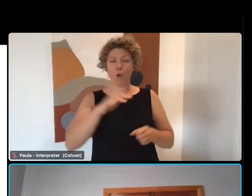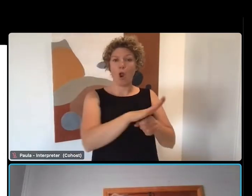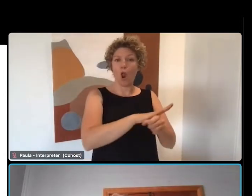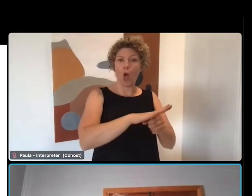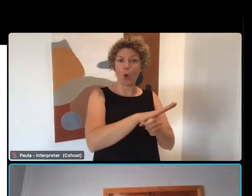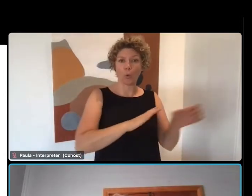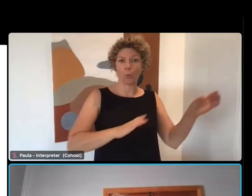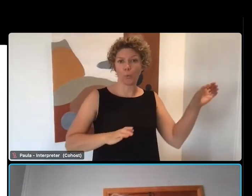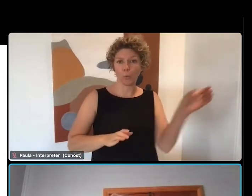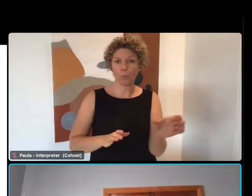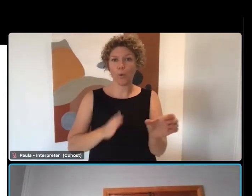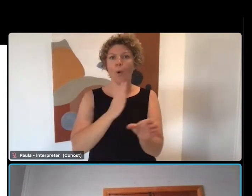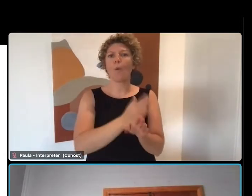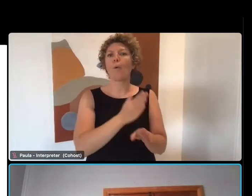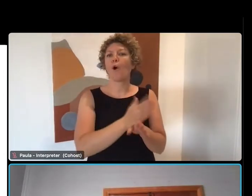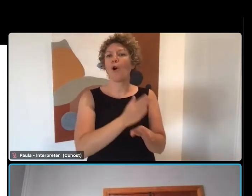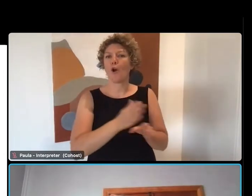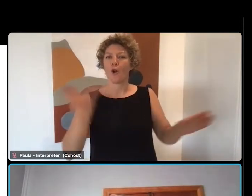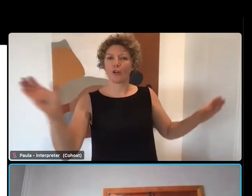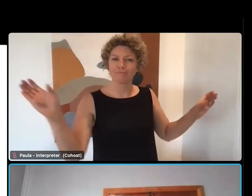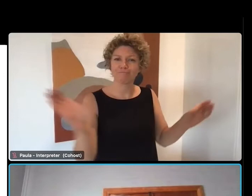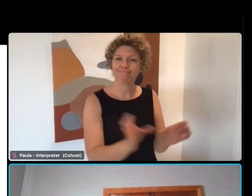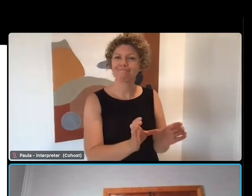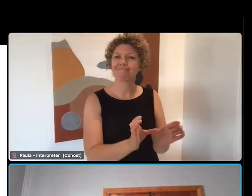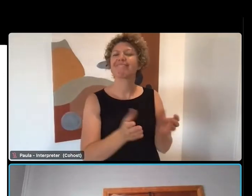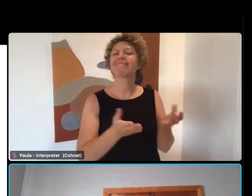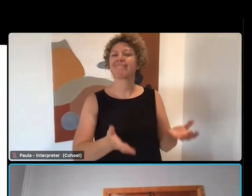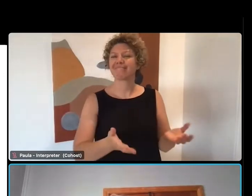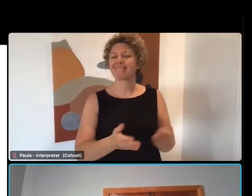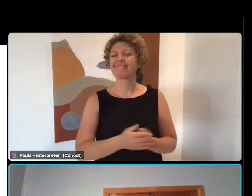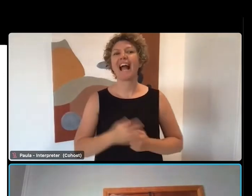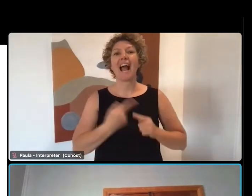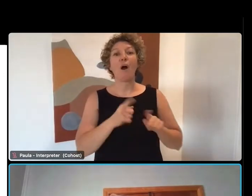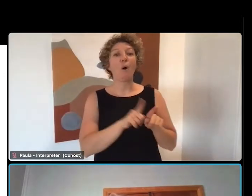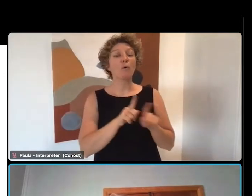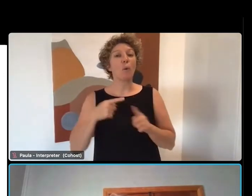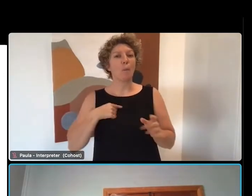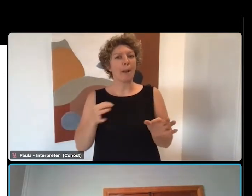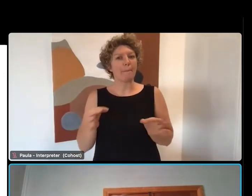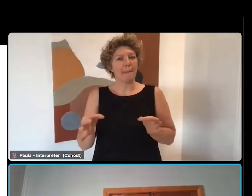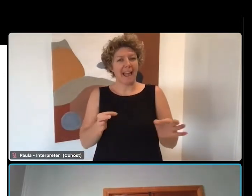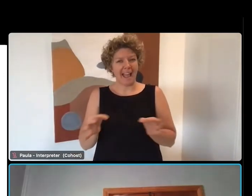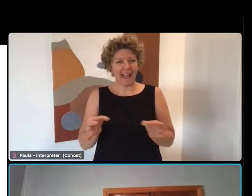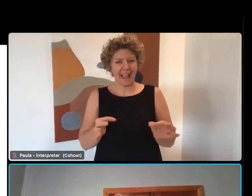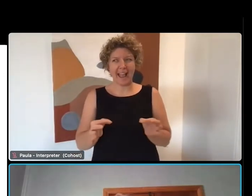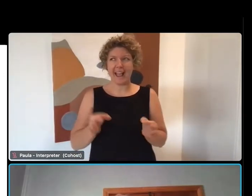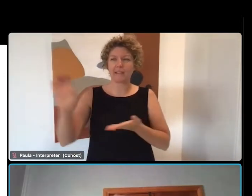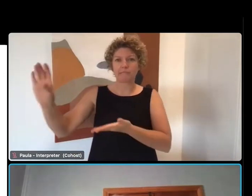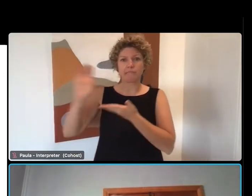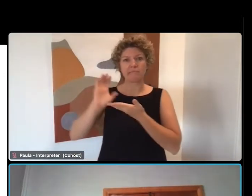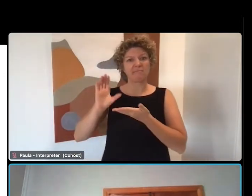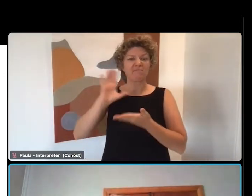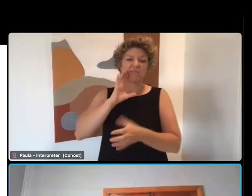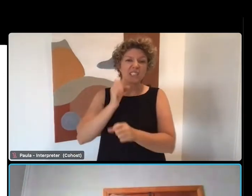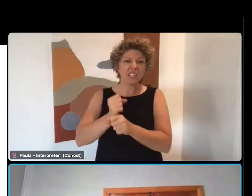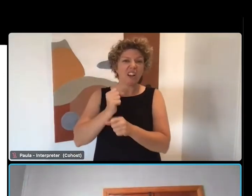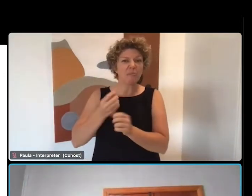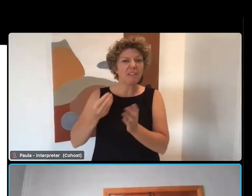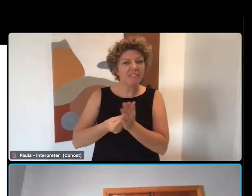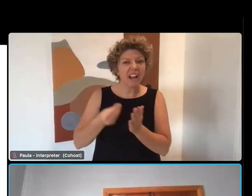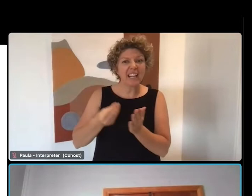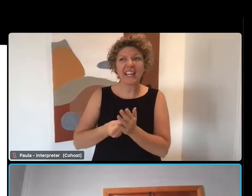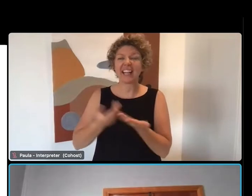for the range of other programs funded by government. This includes the whole suite of federal government and also state government programs and funding,